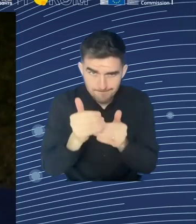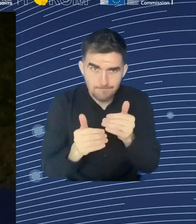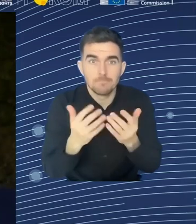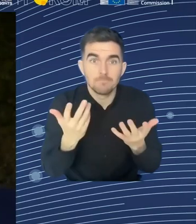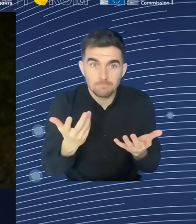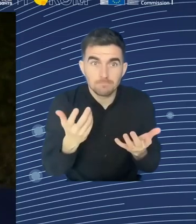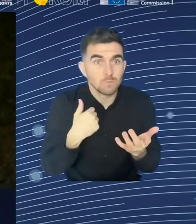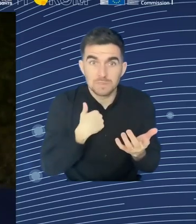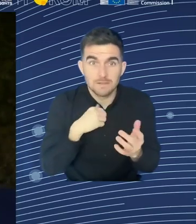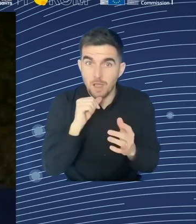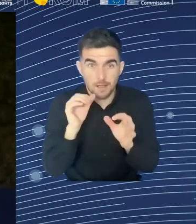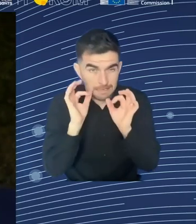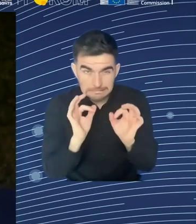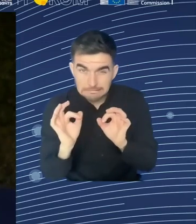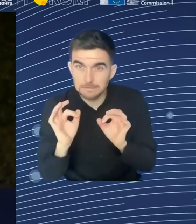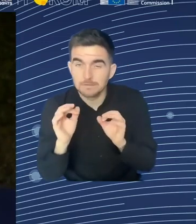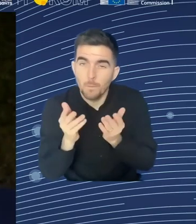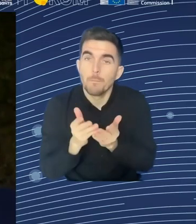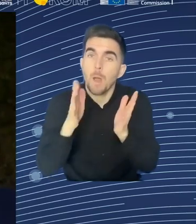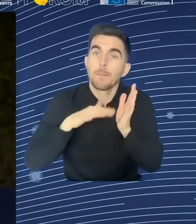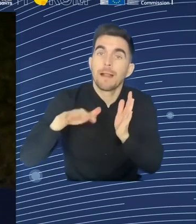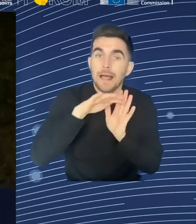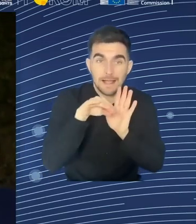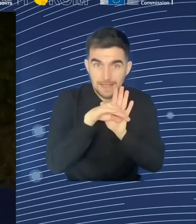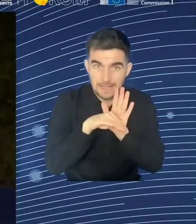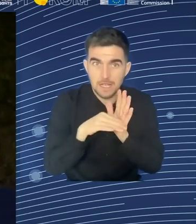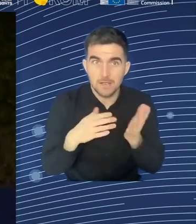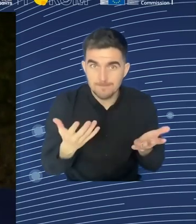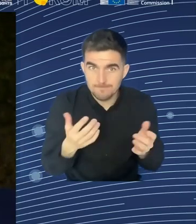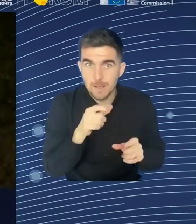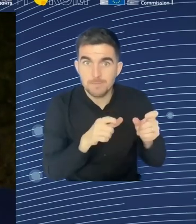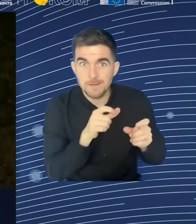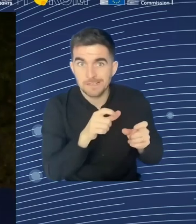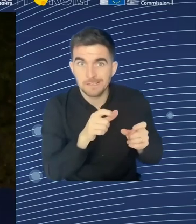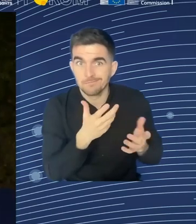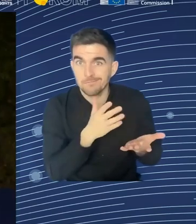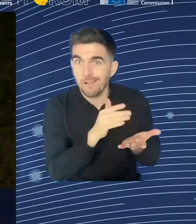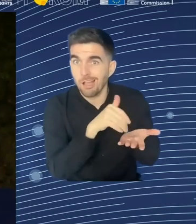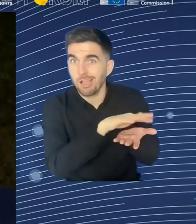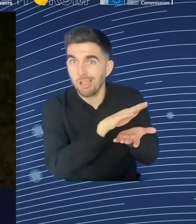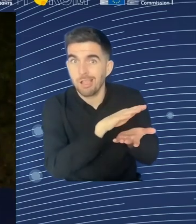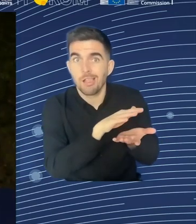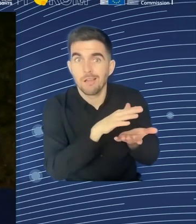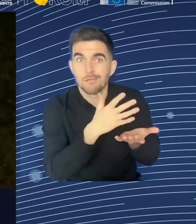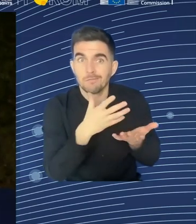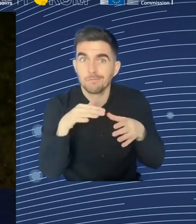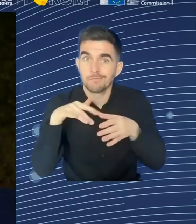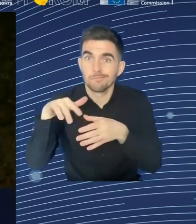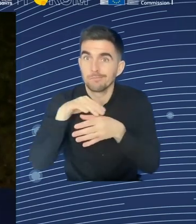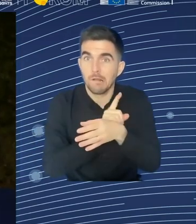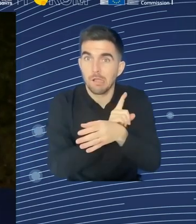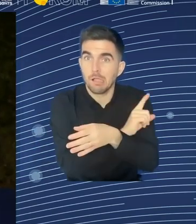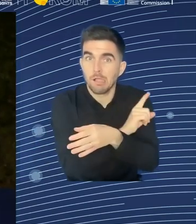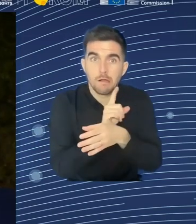will increase. So for me, up-skilling, re-skilling for these new skills or new tasks is the most